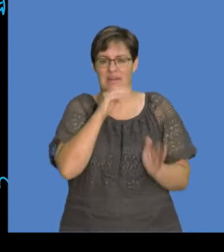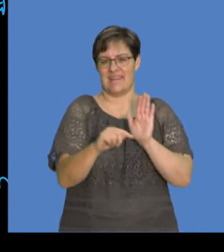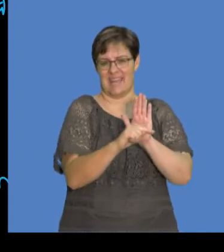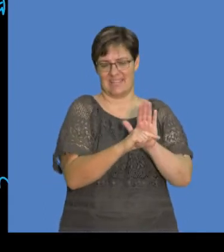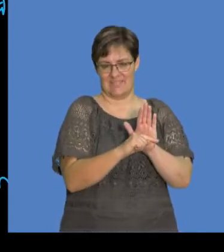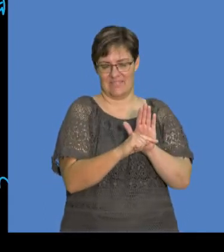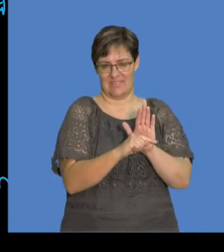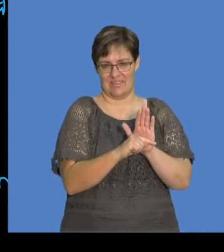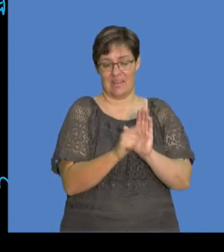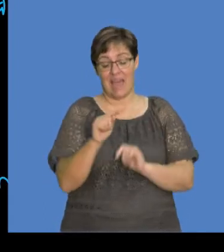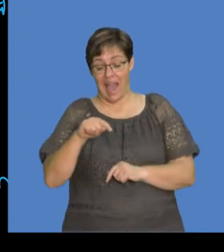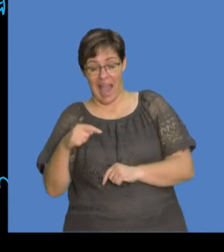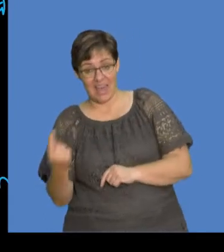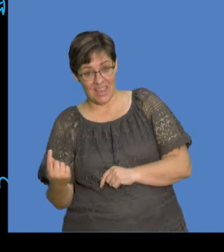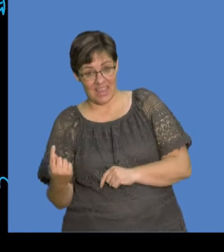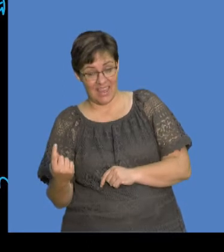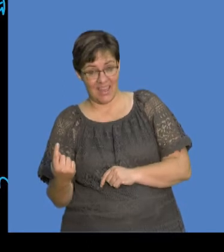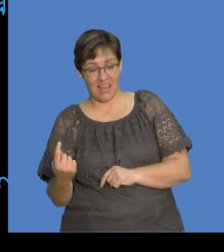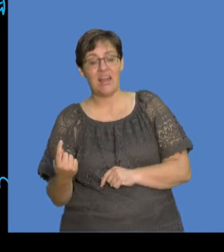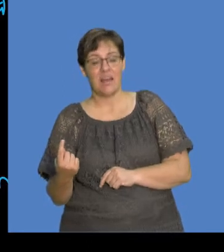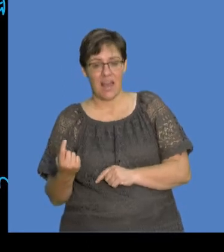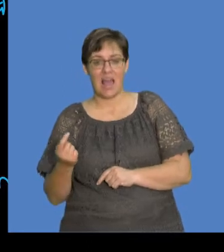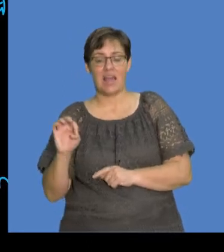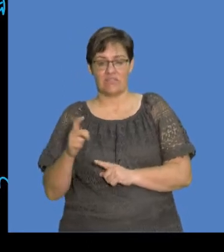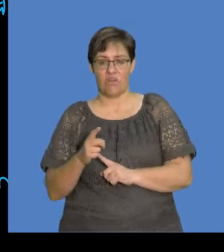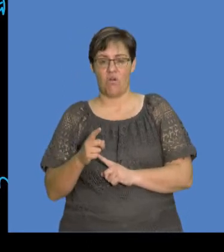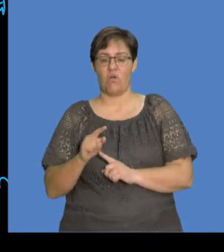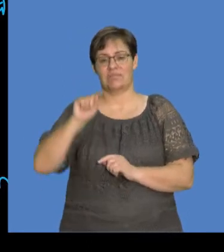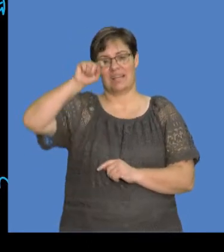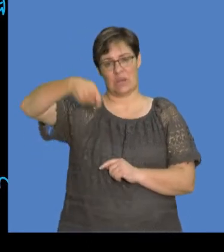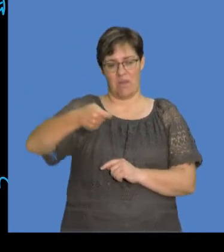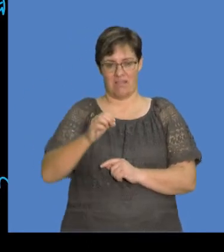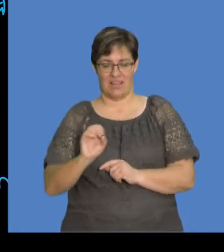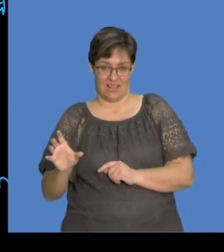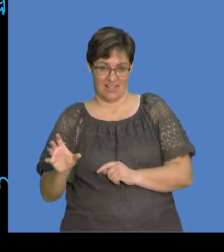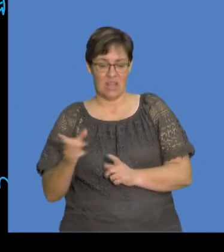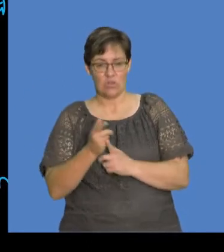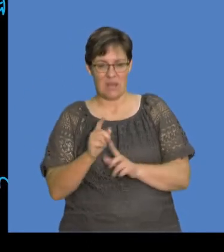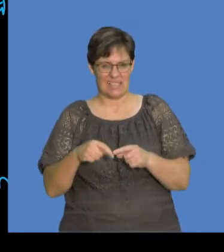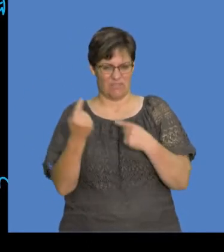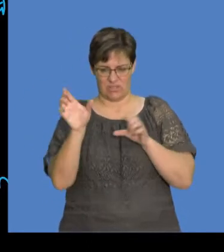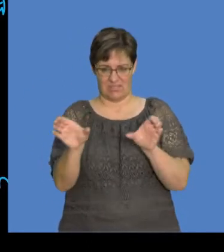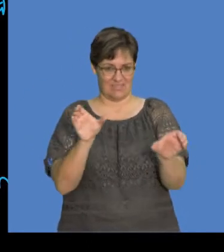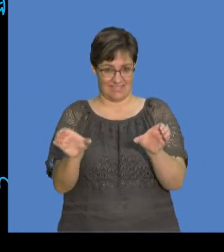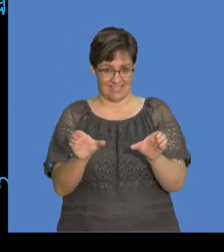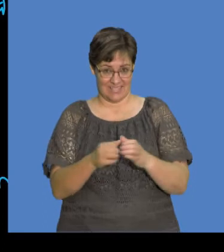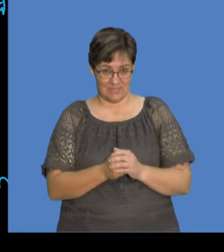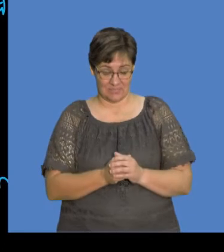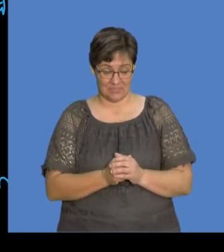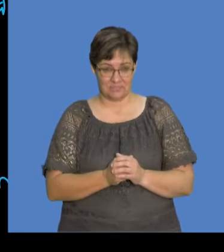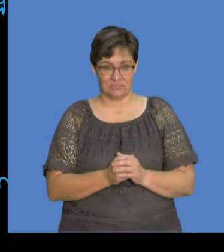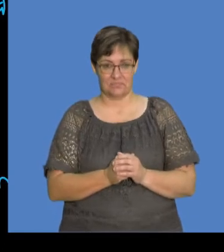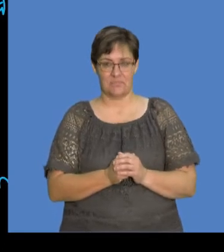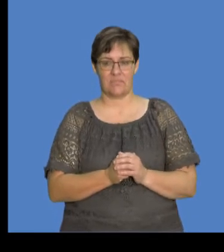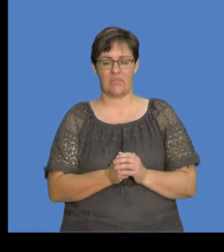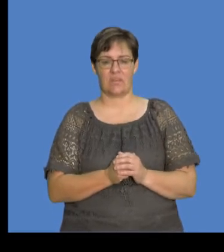which is negative, while this other one which goes with the exponent is for the decimal fraction. So you must be able to distinguish between the